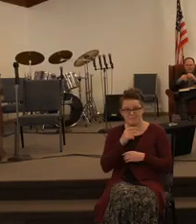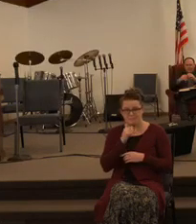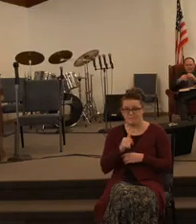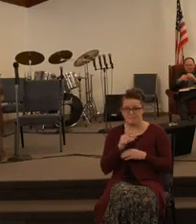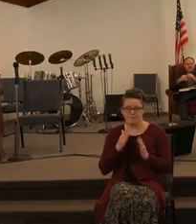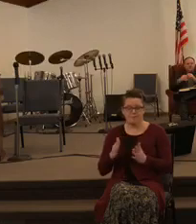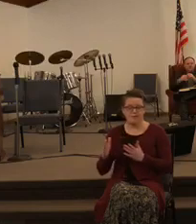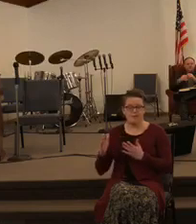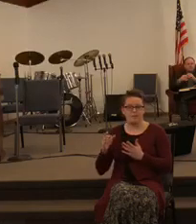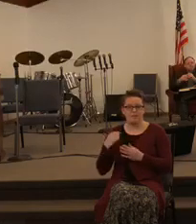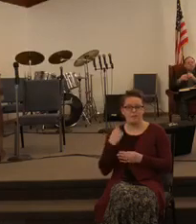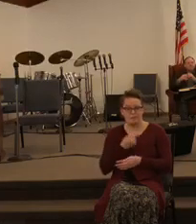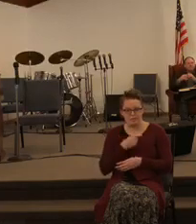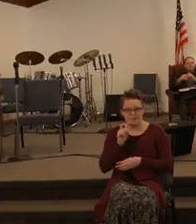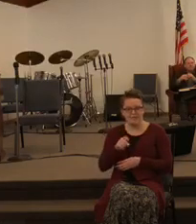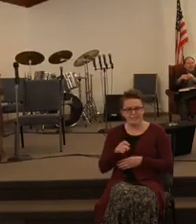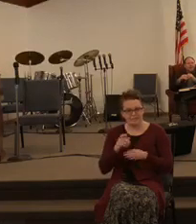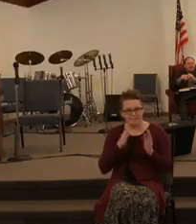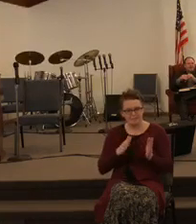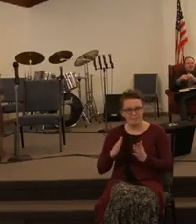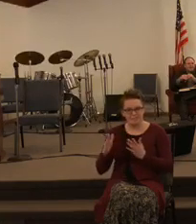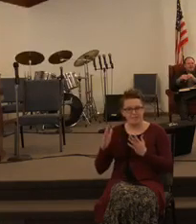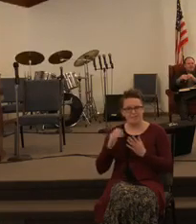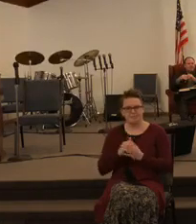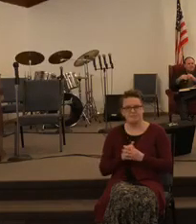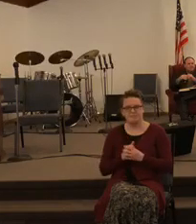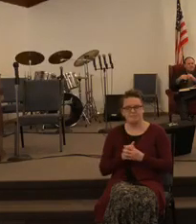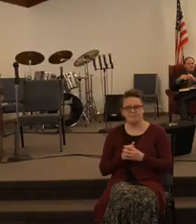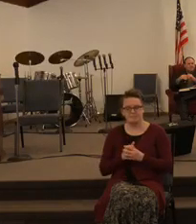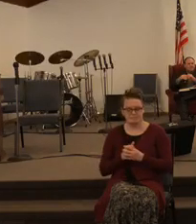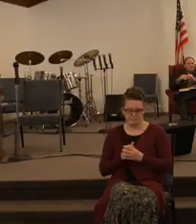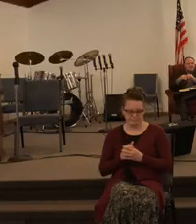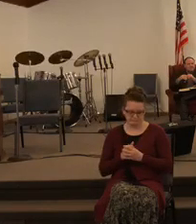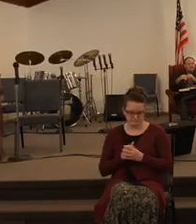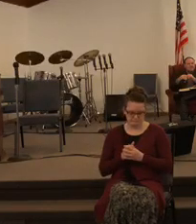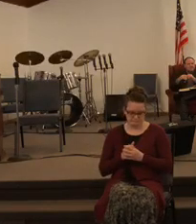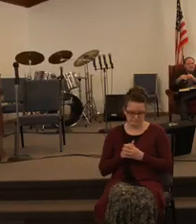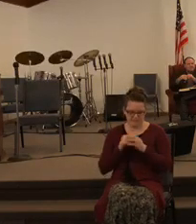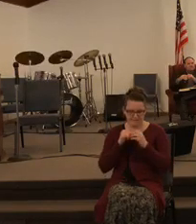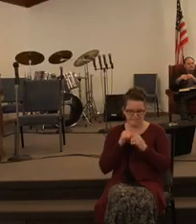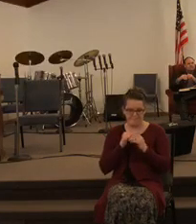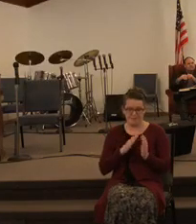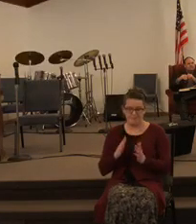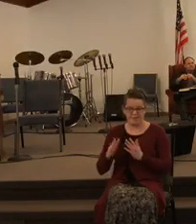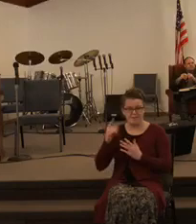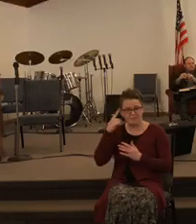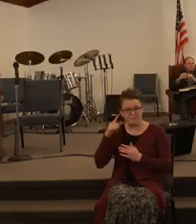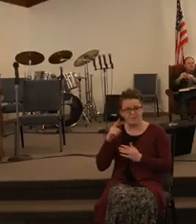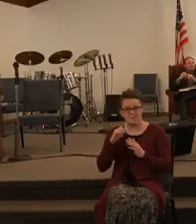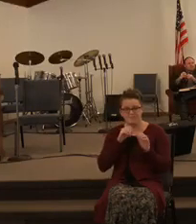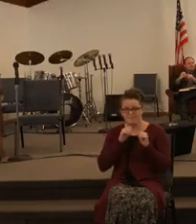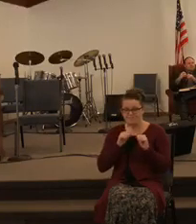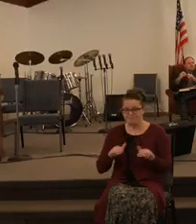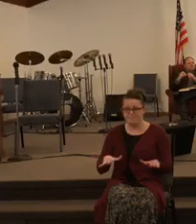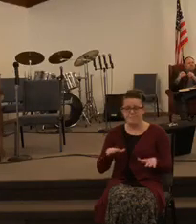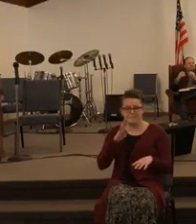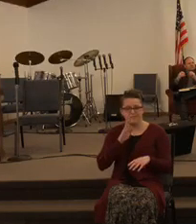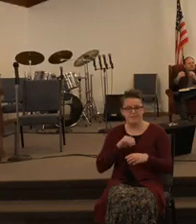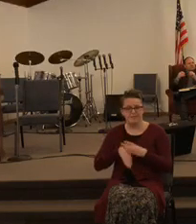we have to make preparation for them we got to prepare for the blessings of God in our life